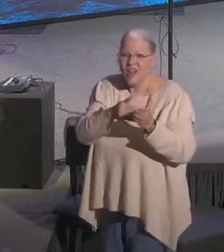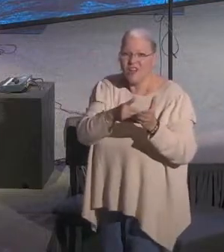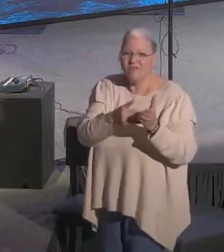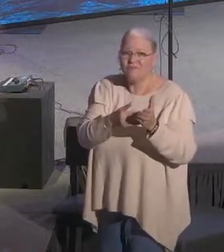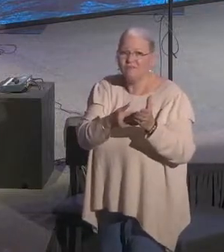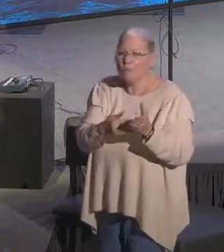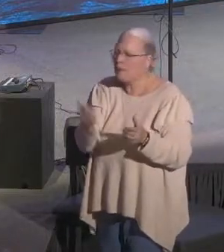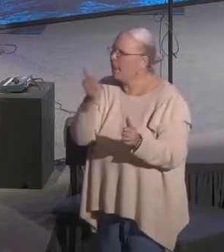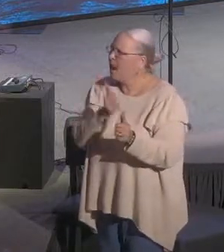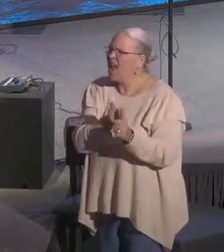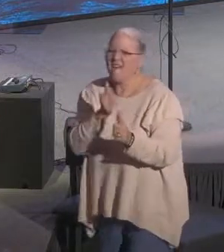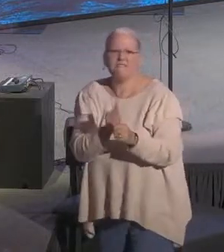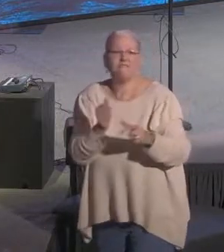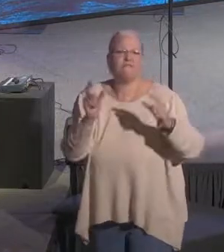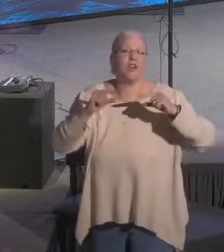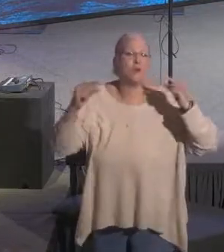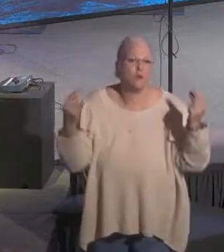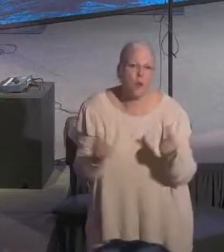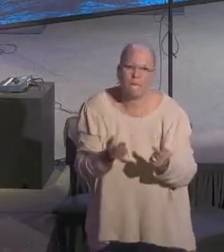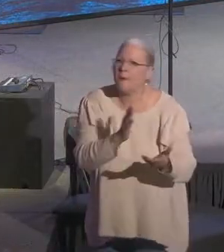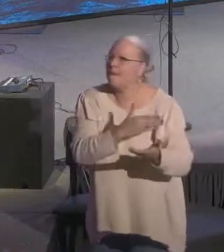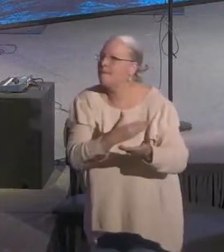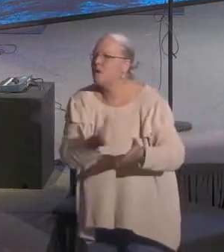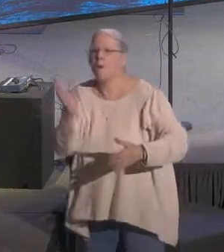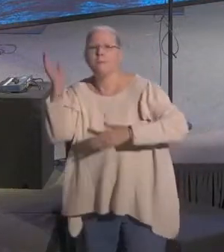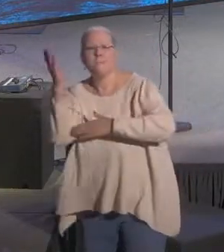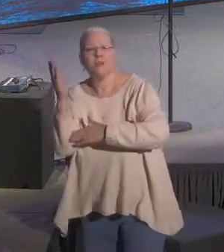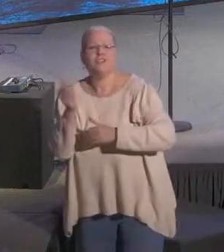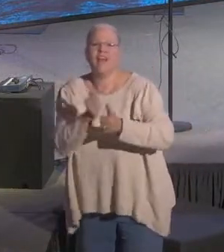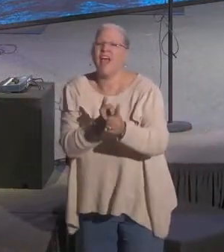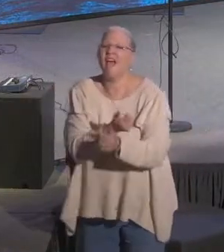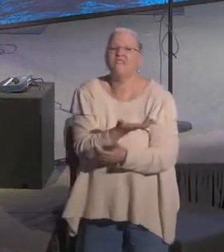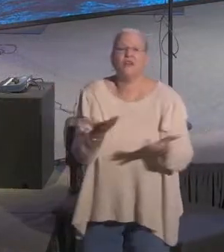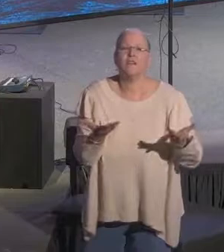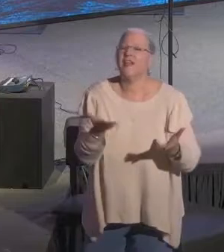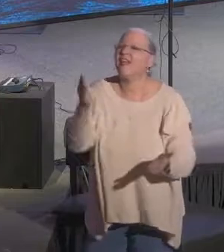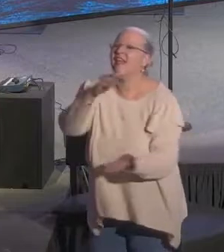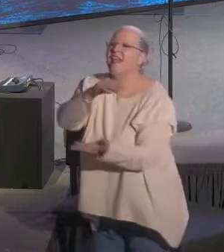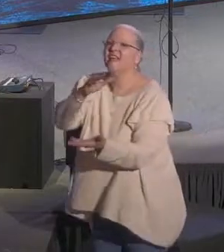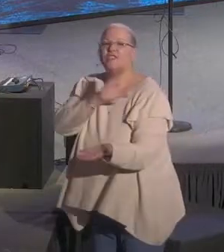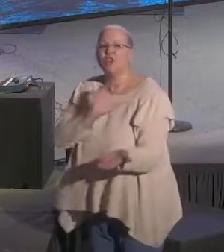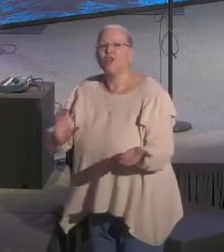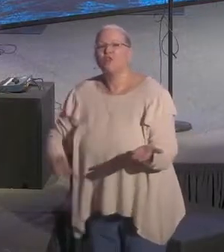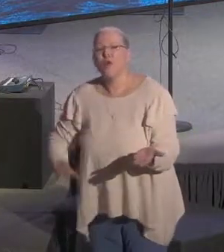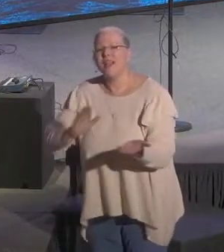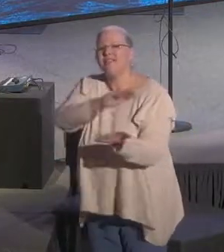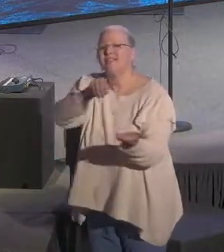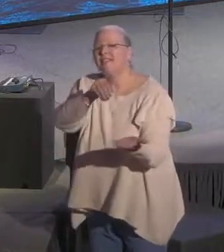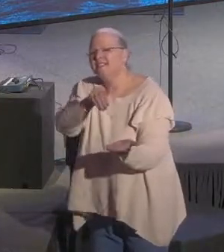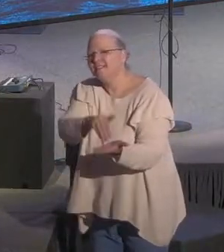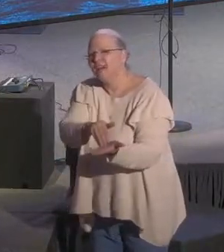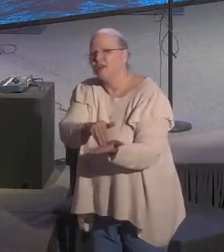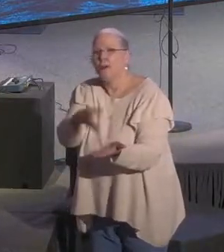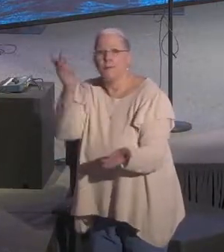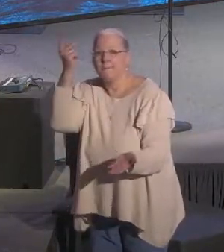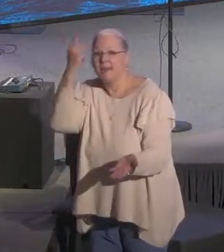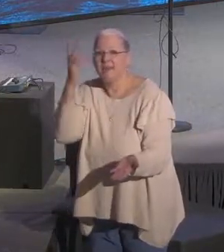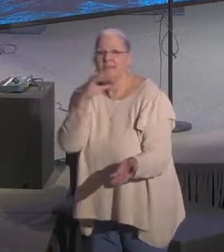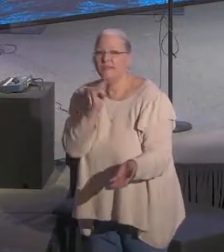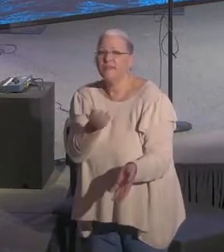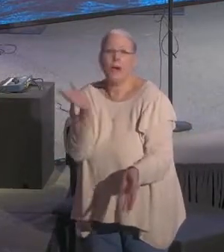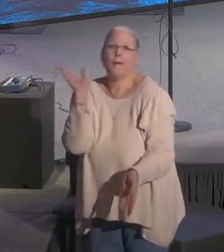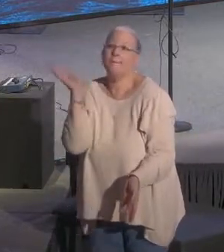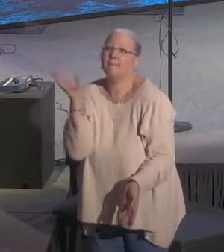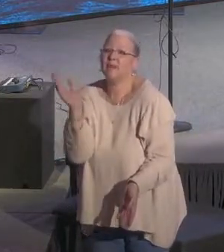at every age level, in our music, in our message, in everything, Christ-centered. Peter did not get up and